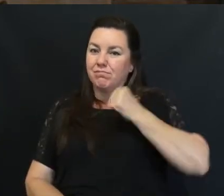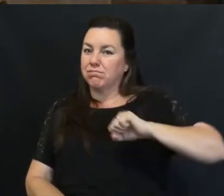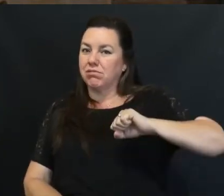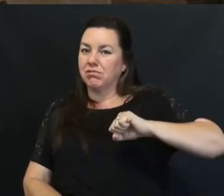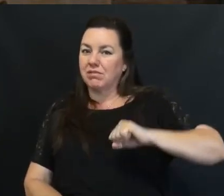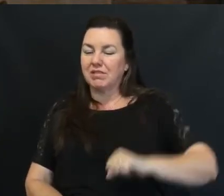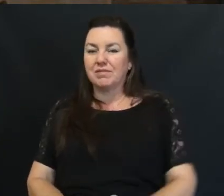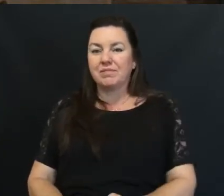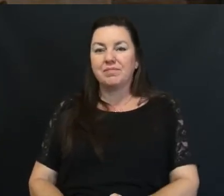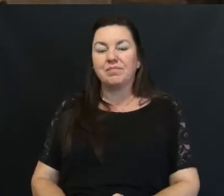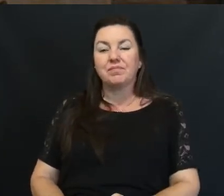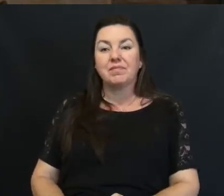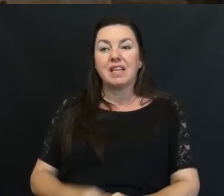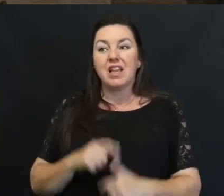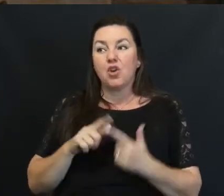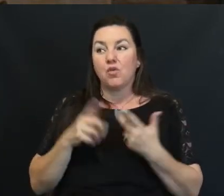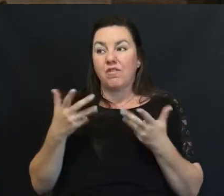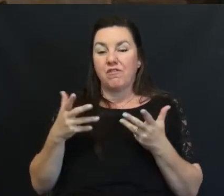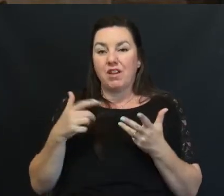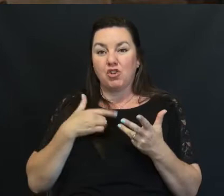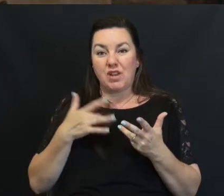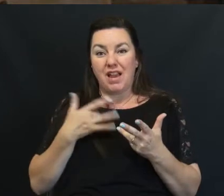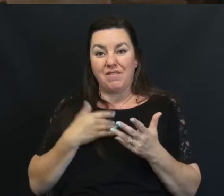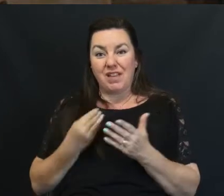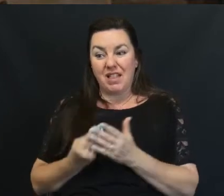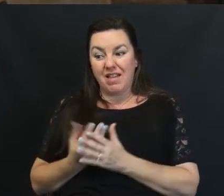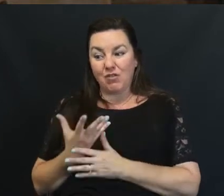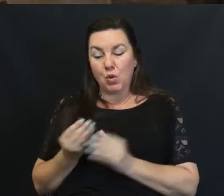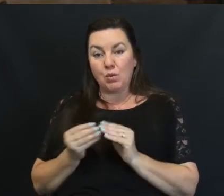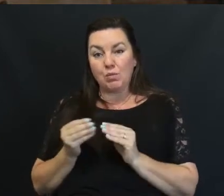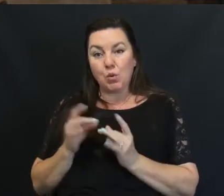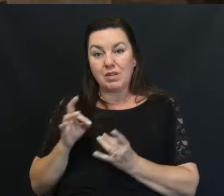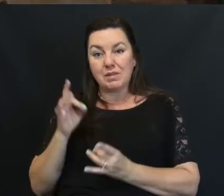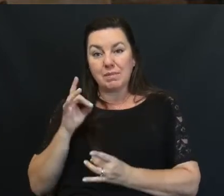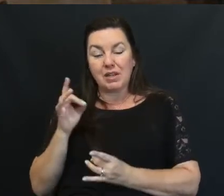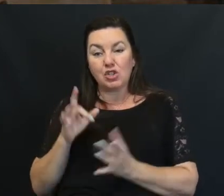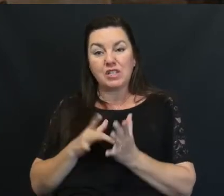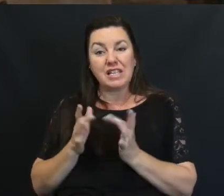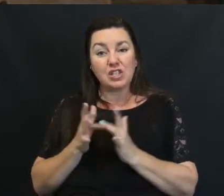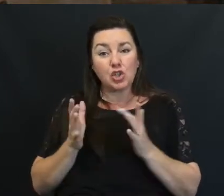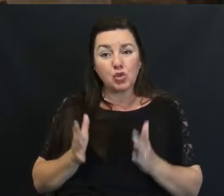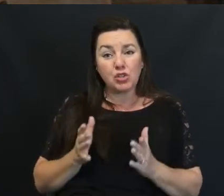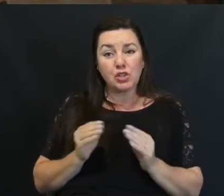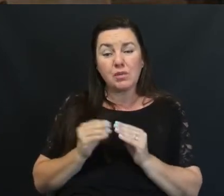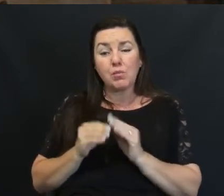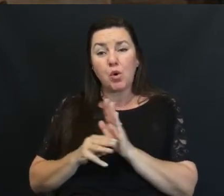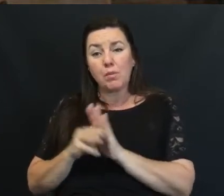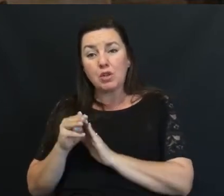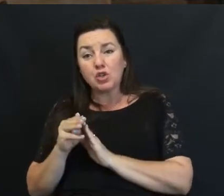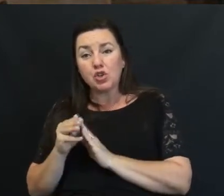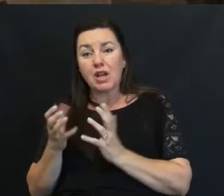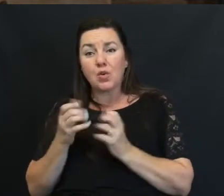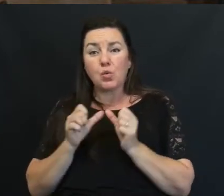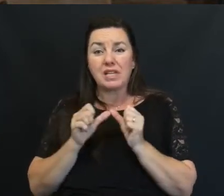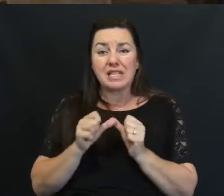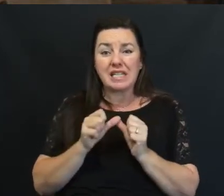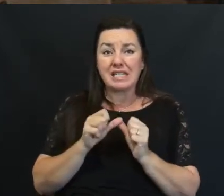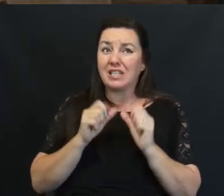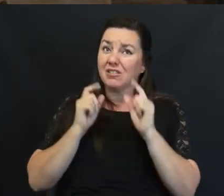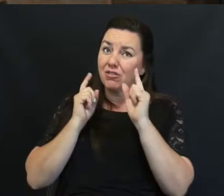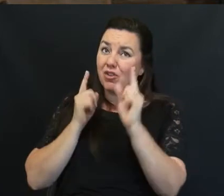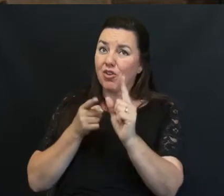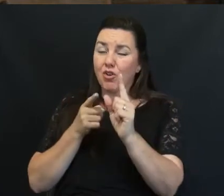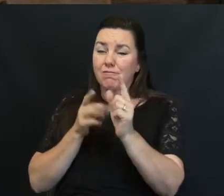closing I feel like I have Grown more spiritually As a Christian More mature And wanting to Continue that goal